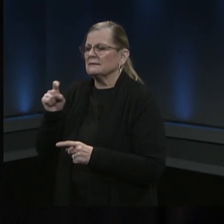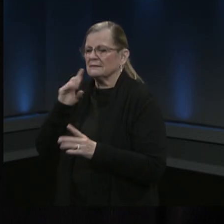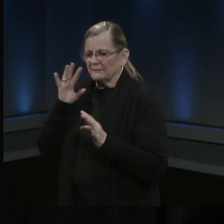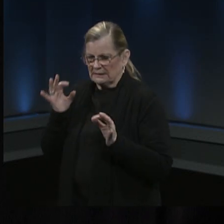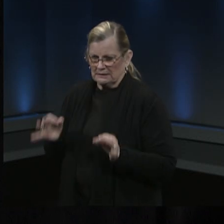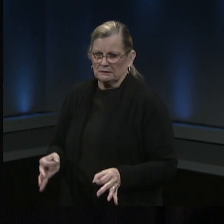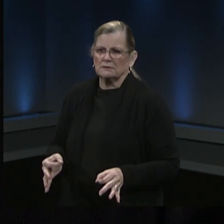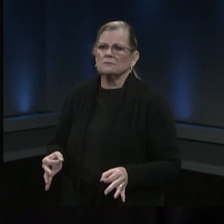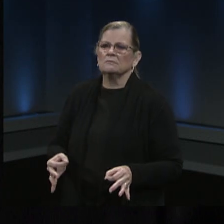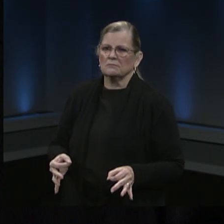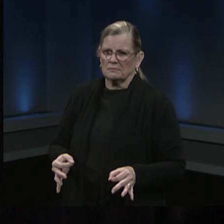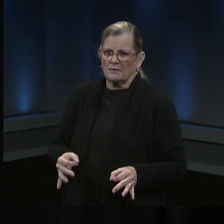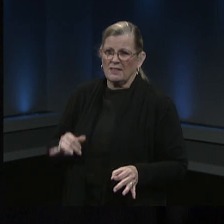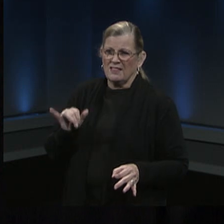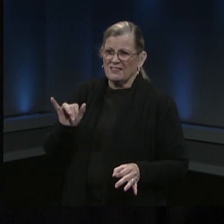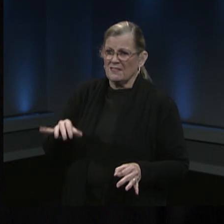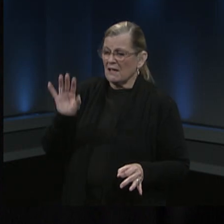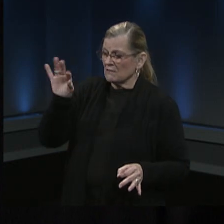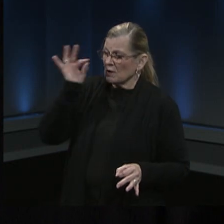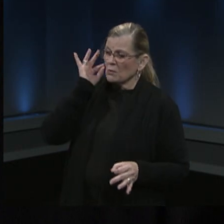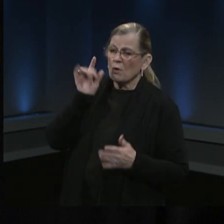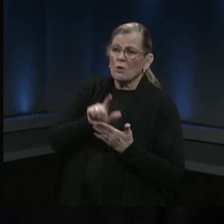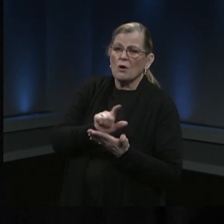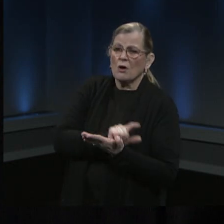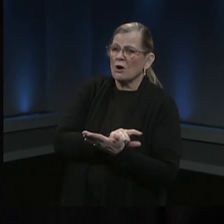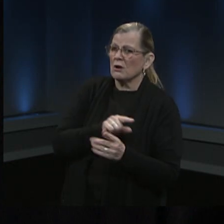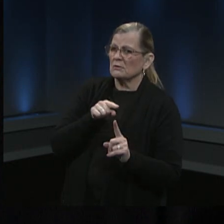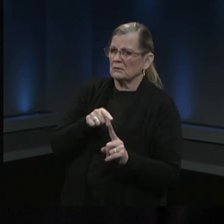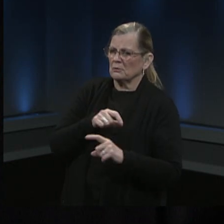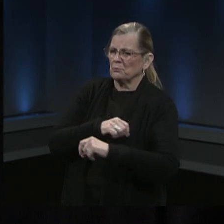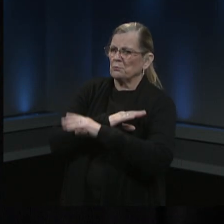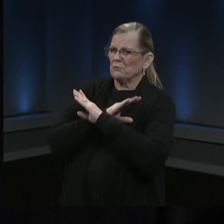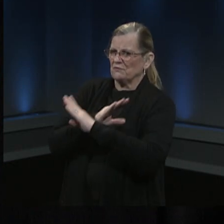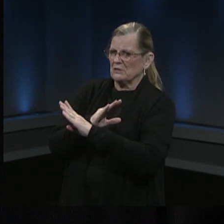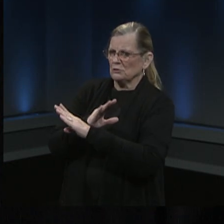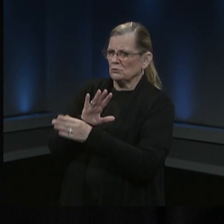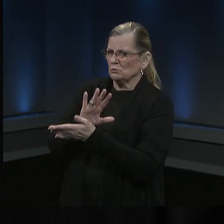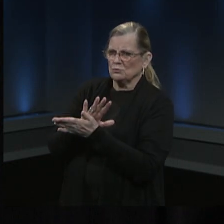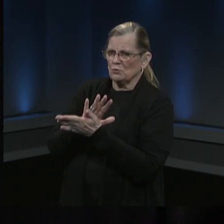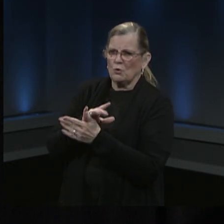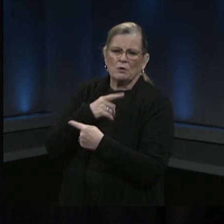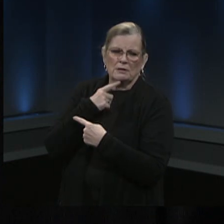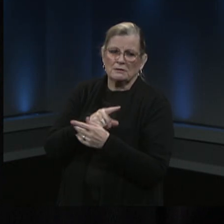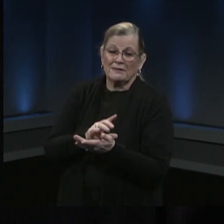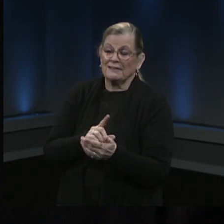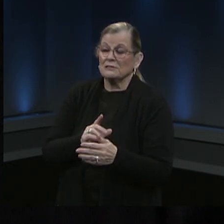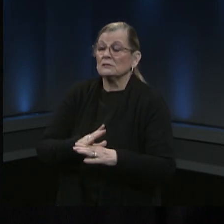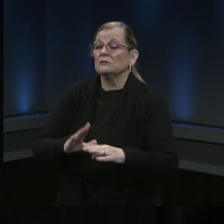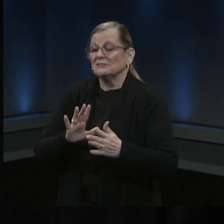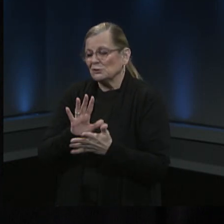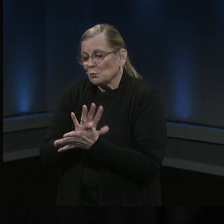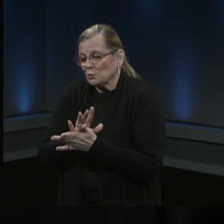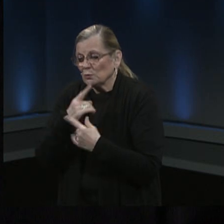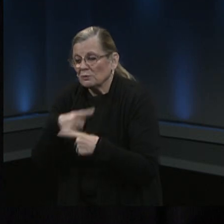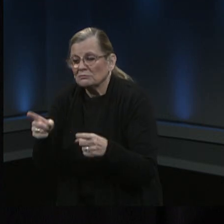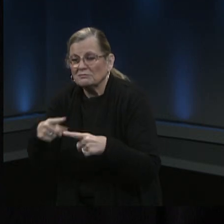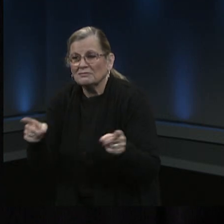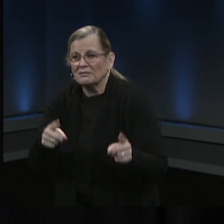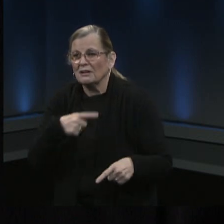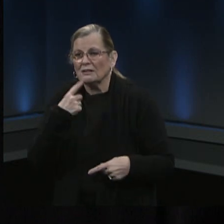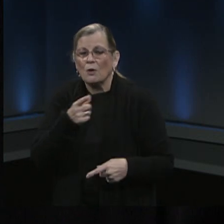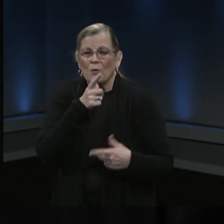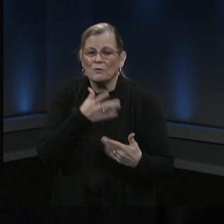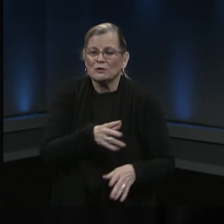that federal law would prevent Fairfax County public schools from disclosing your medical private medical information